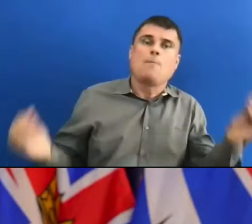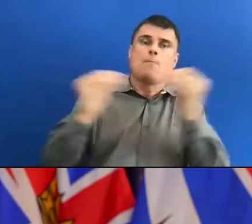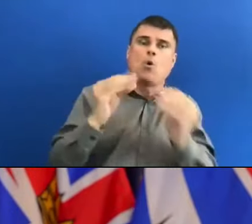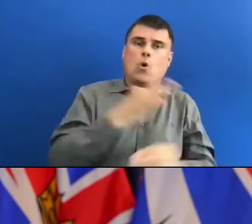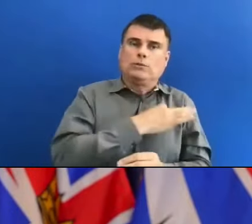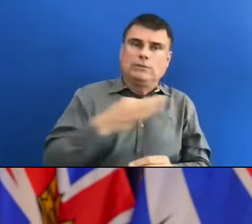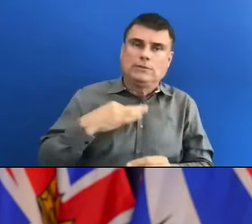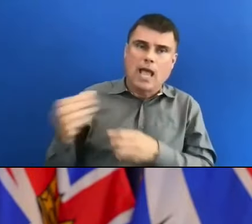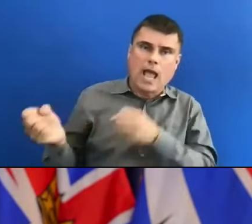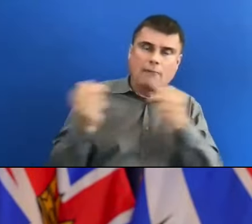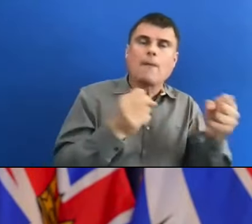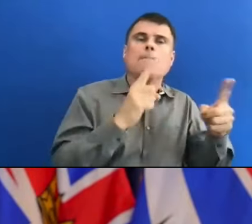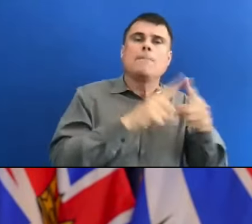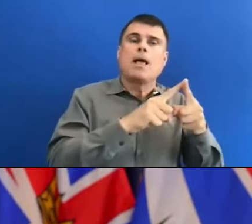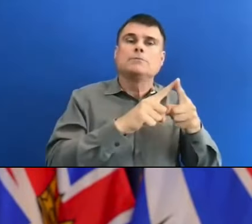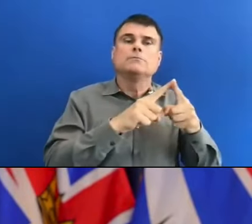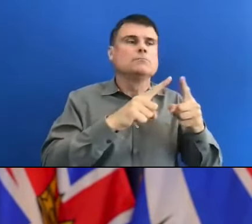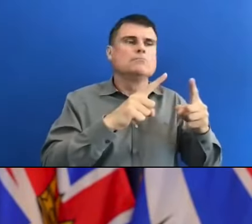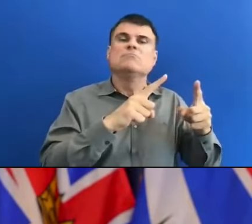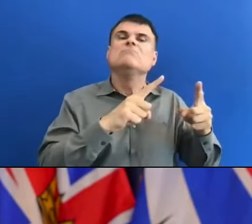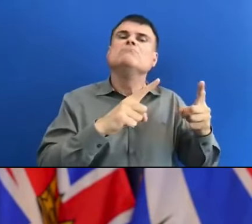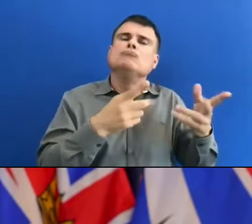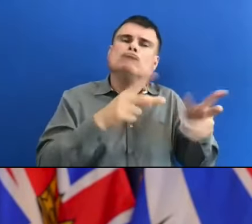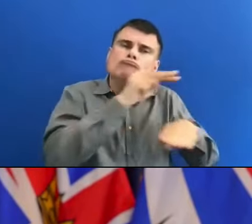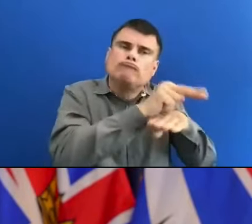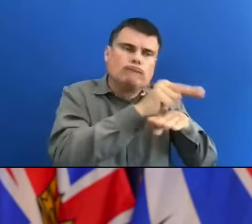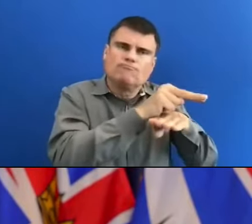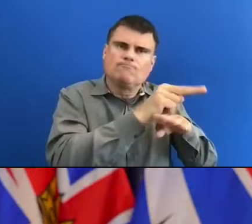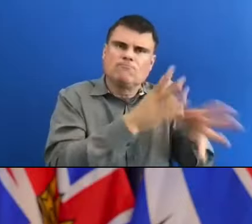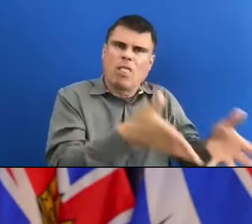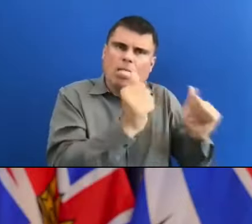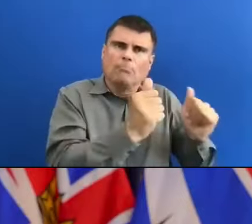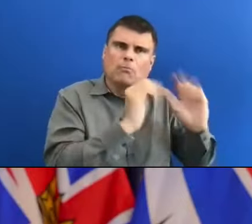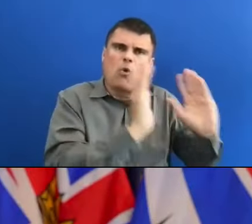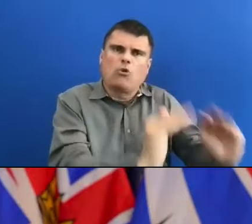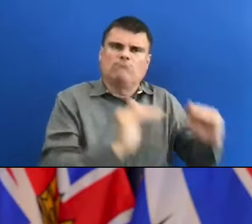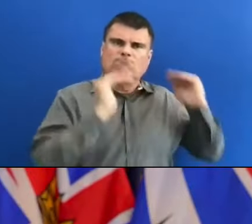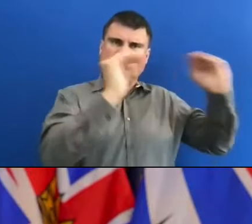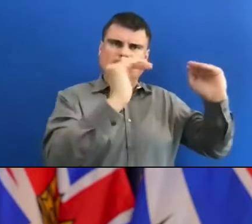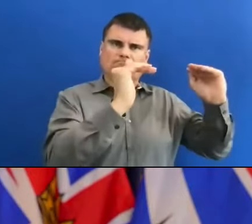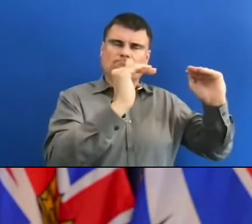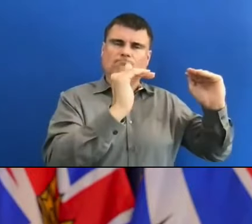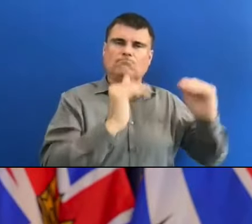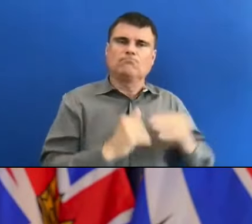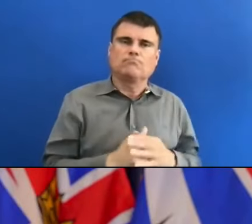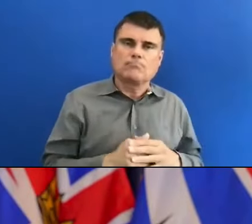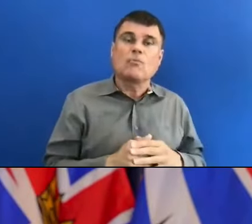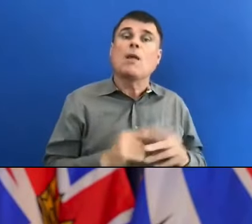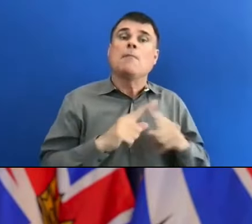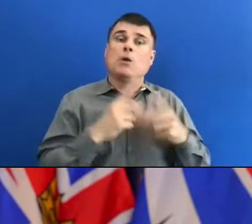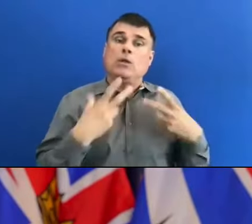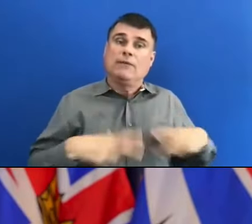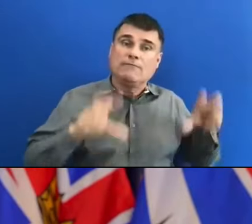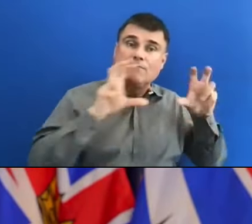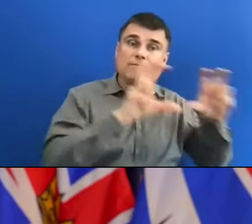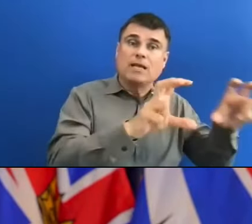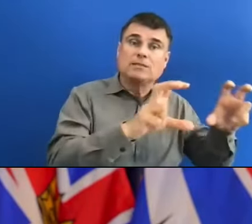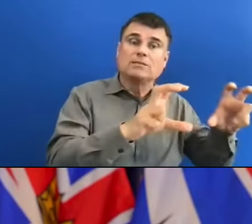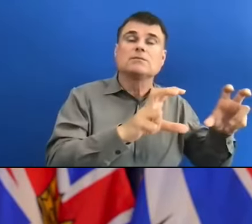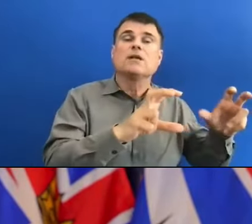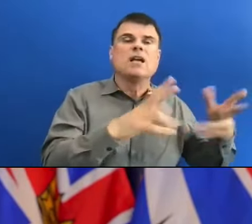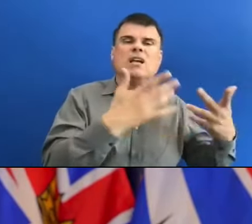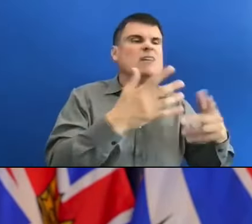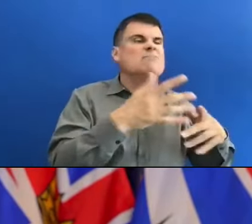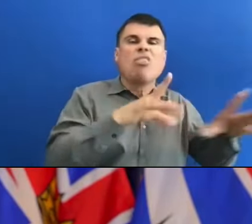That's happened. To support long-term care efforts, the investment in infection control, the single-site order which led